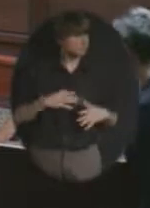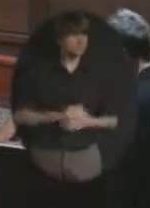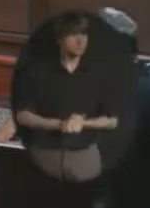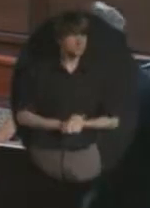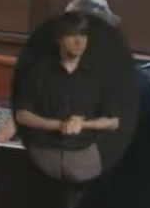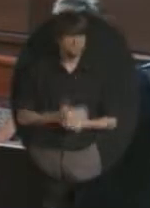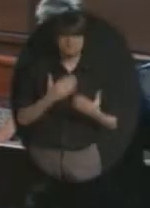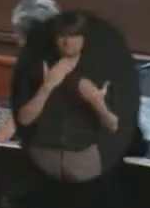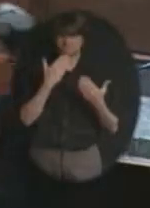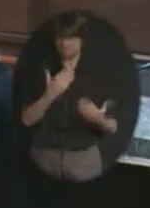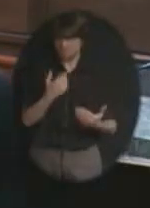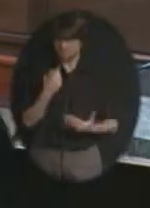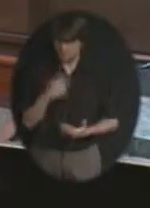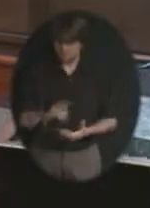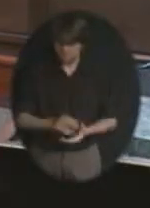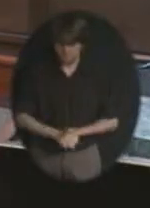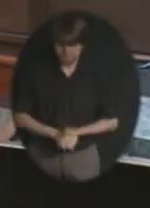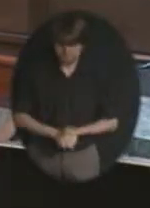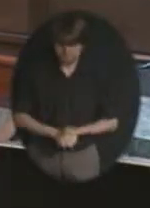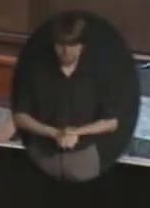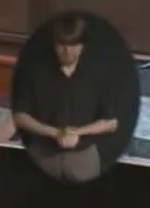Thank you, Dr. Panikowski. Thank very much.